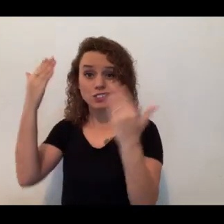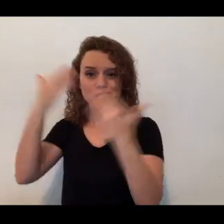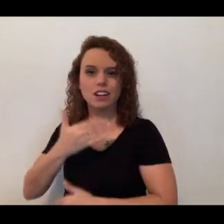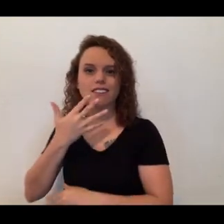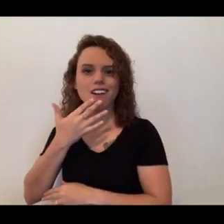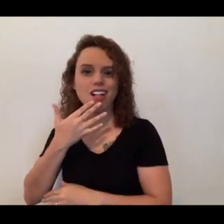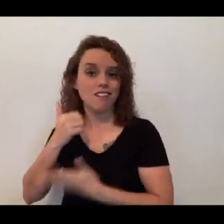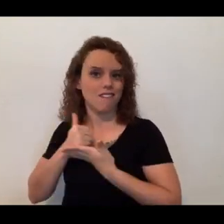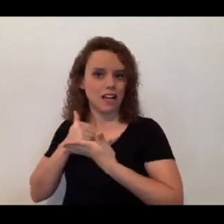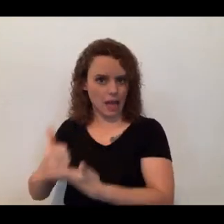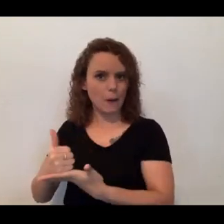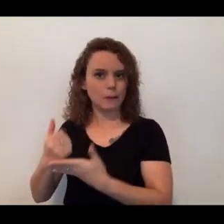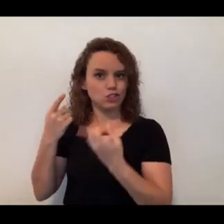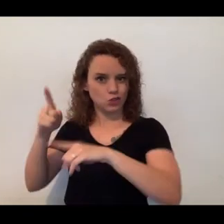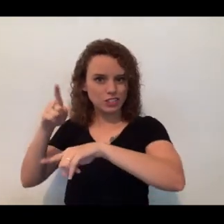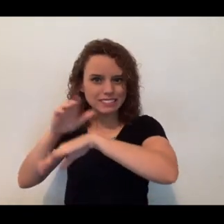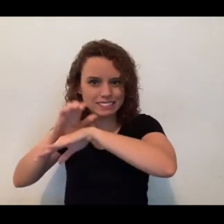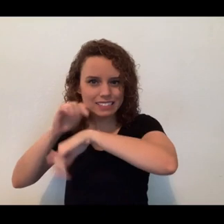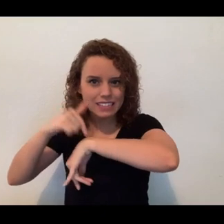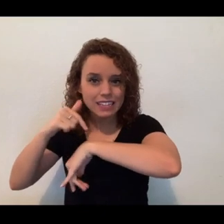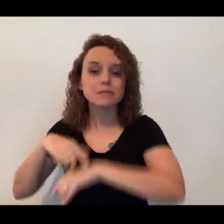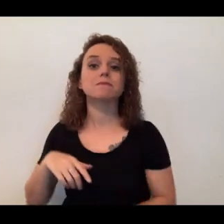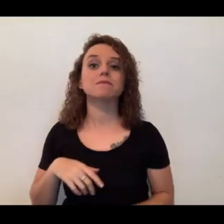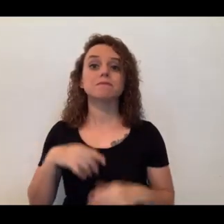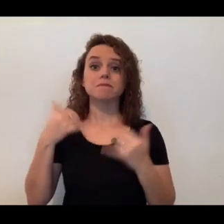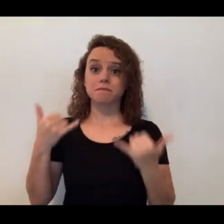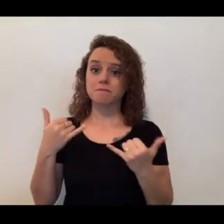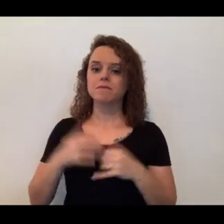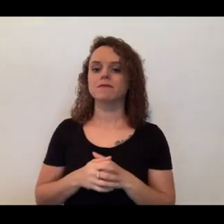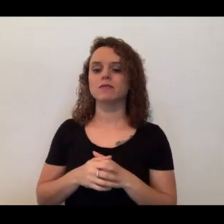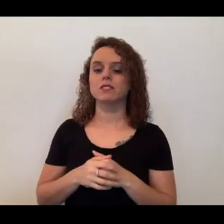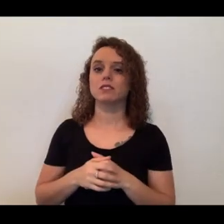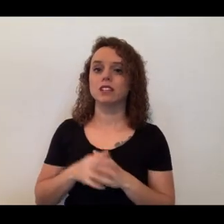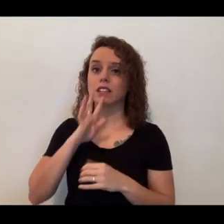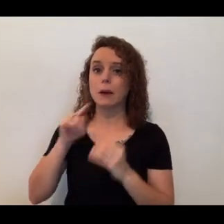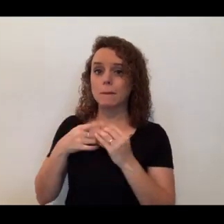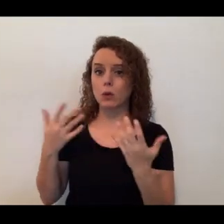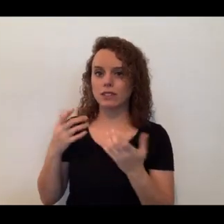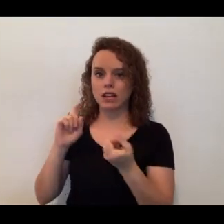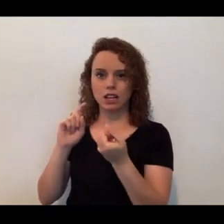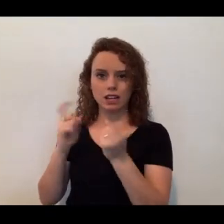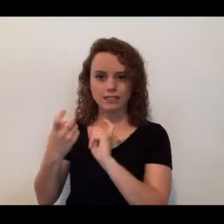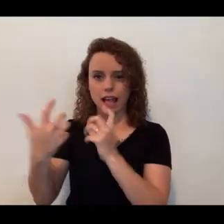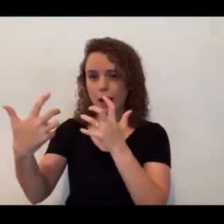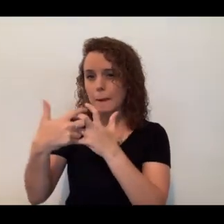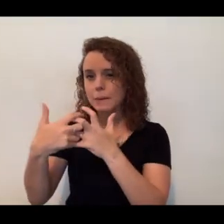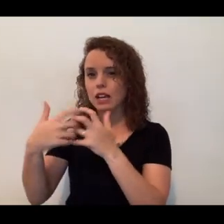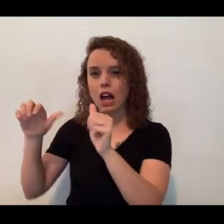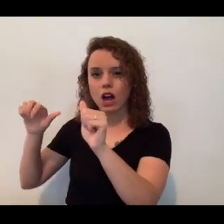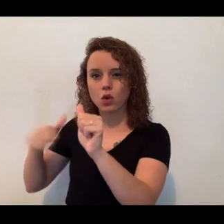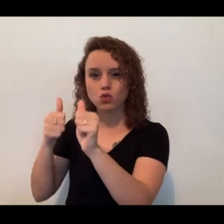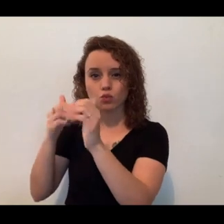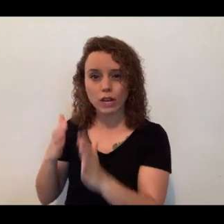blend in at night. Now let's talk about her being an adapted predator or carnivore. So being